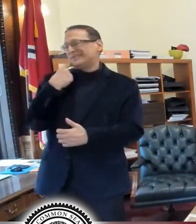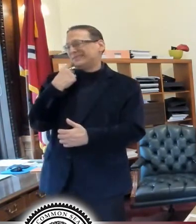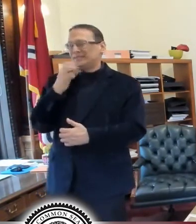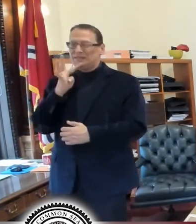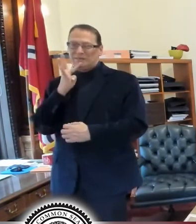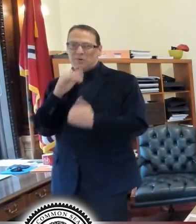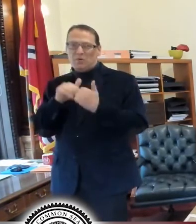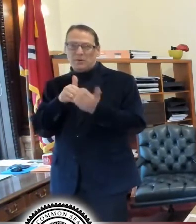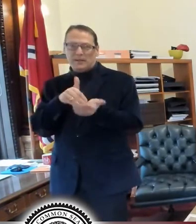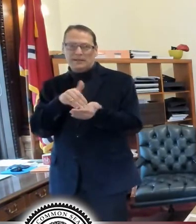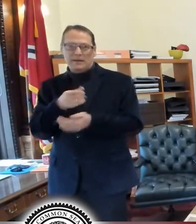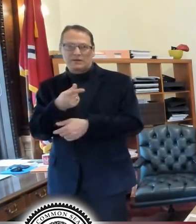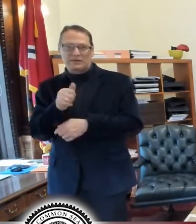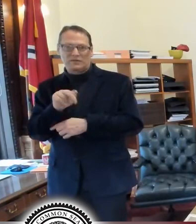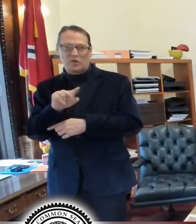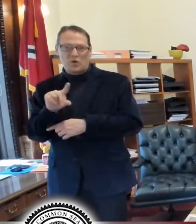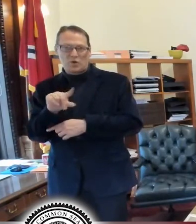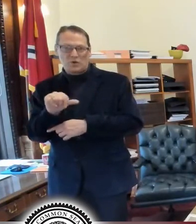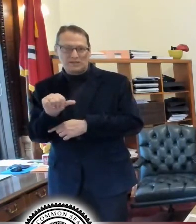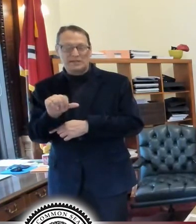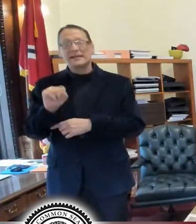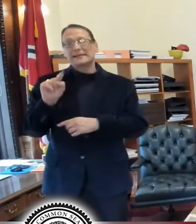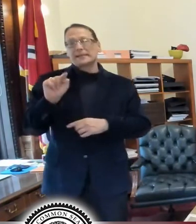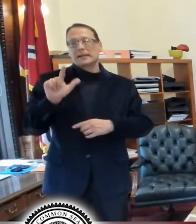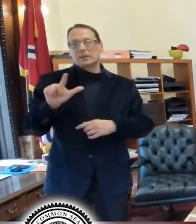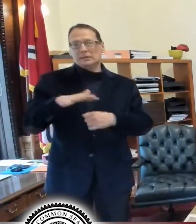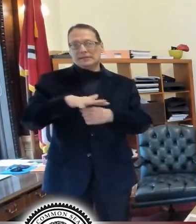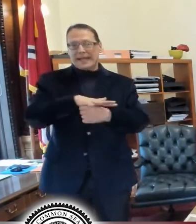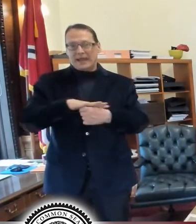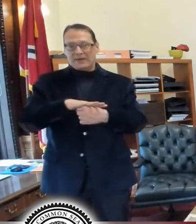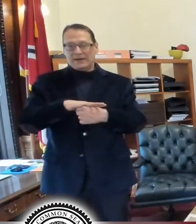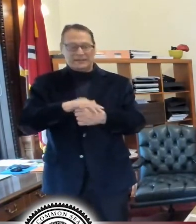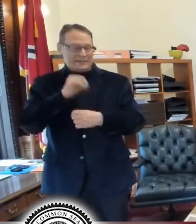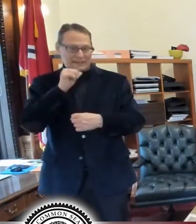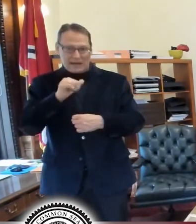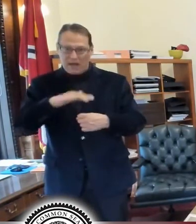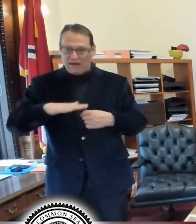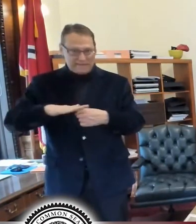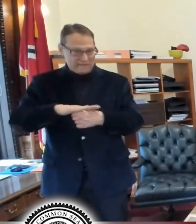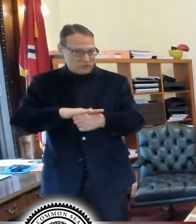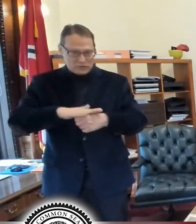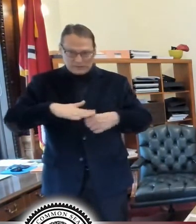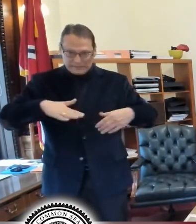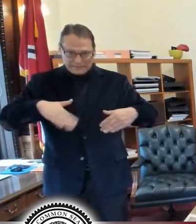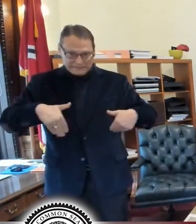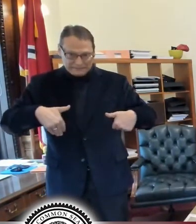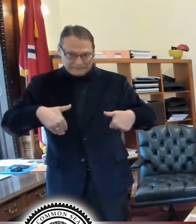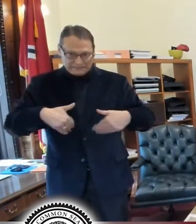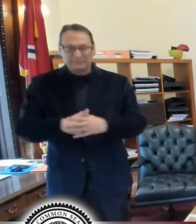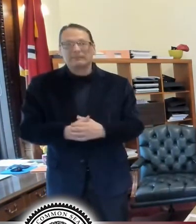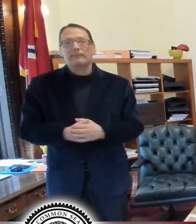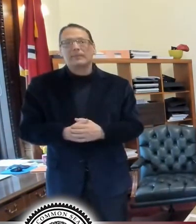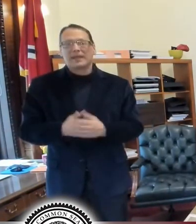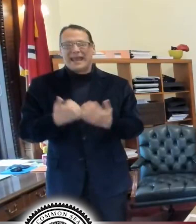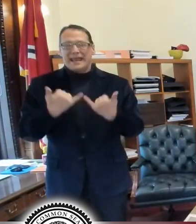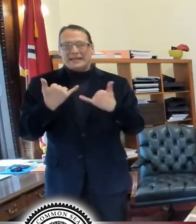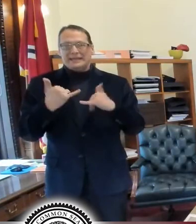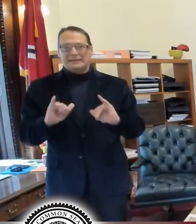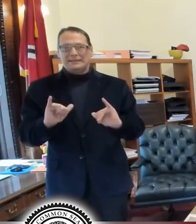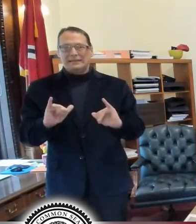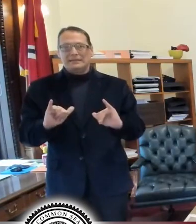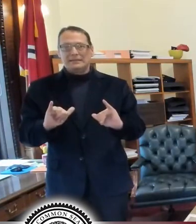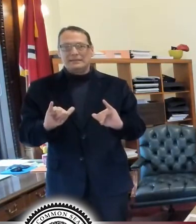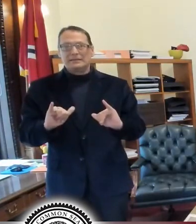Garza about that. Uh, St. Louis area is not full yet, and they still are doing elective,